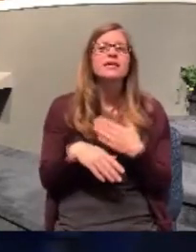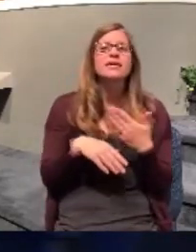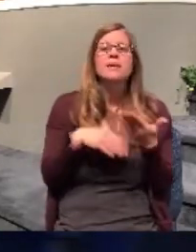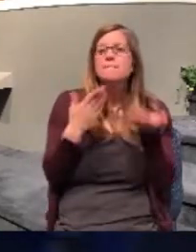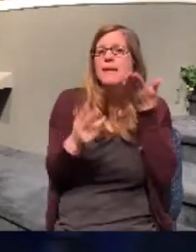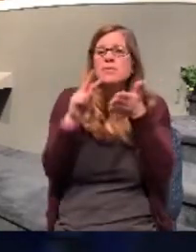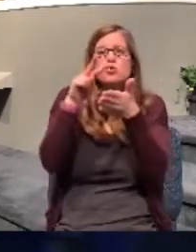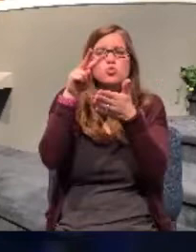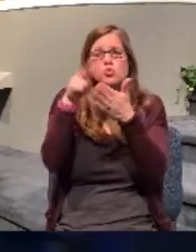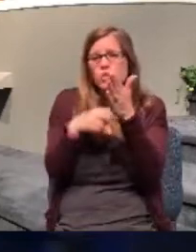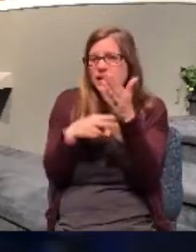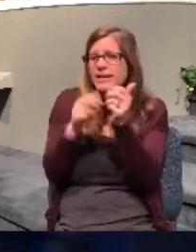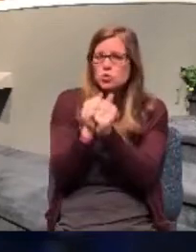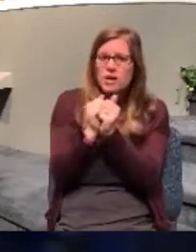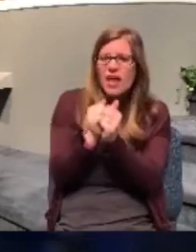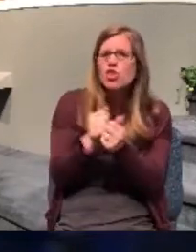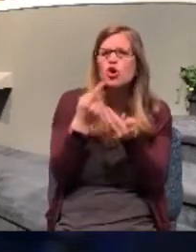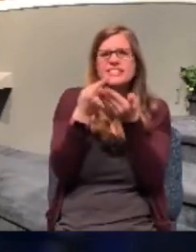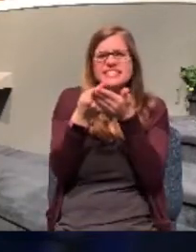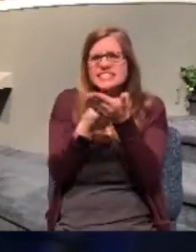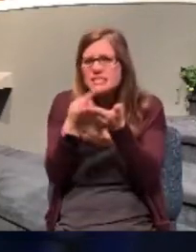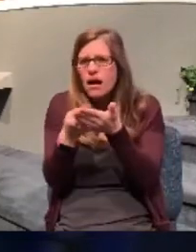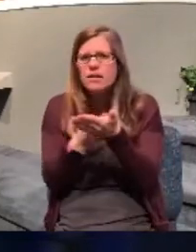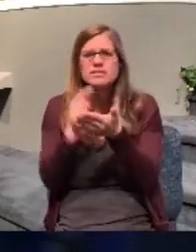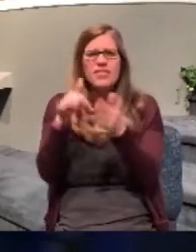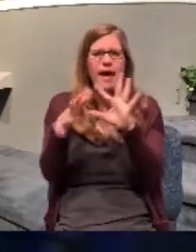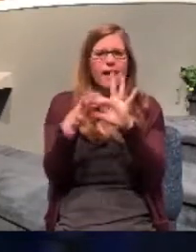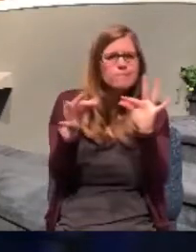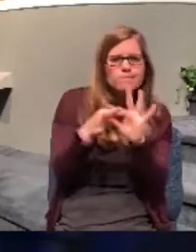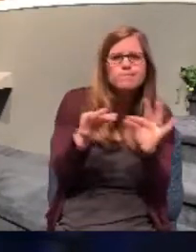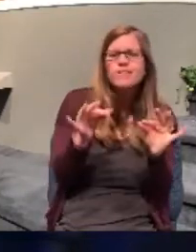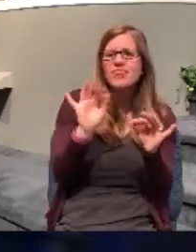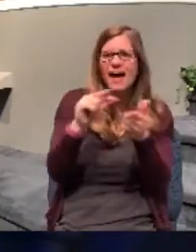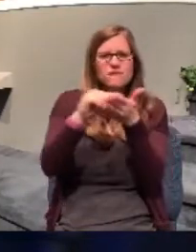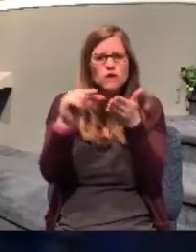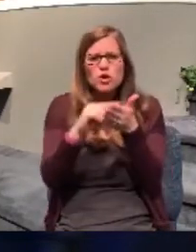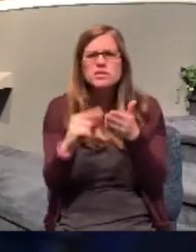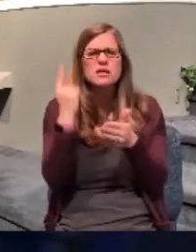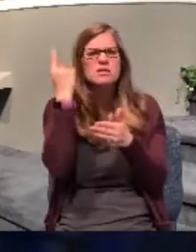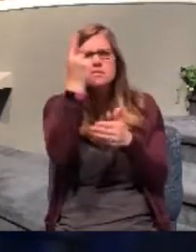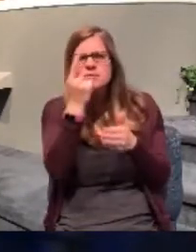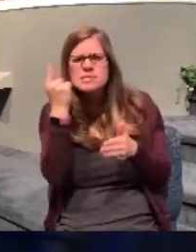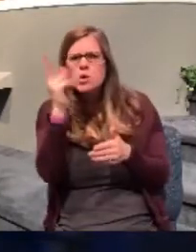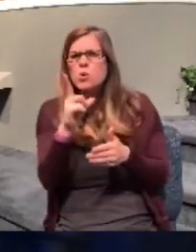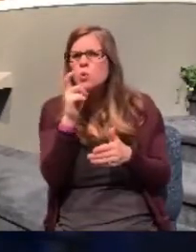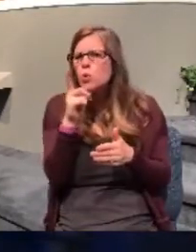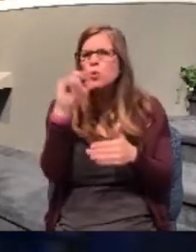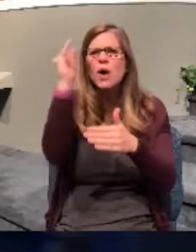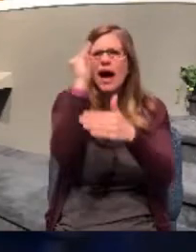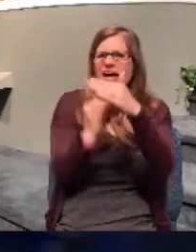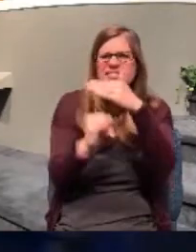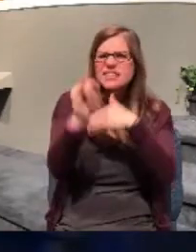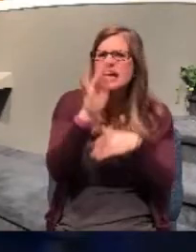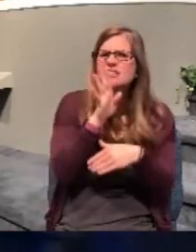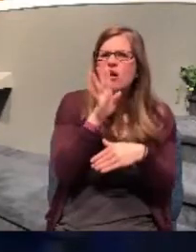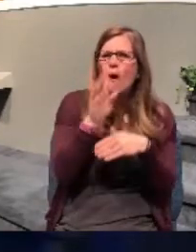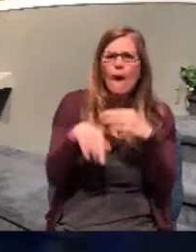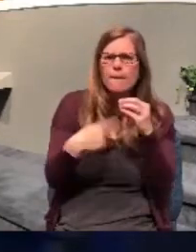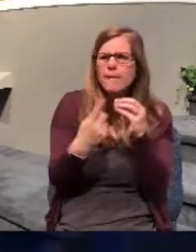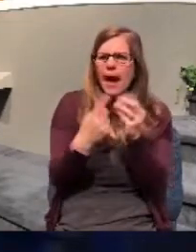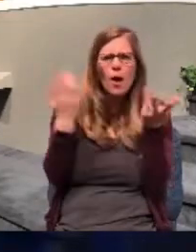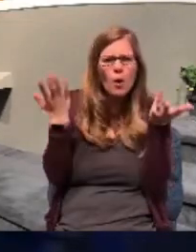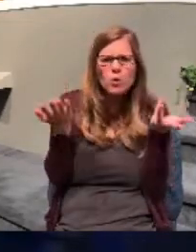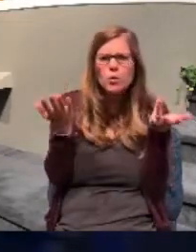passage and they began to talk about that passage and they began to wonder who the prophet Isaiah was talking about.